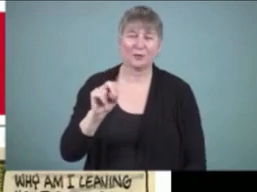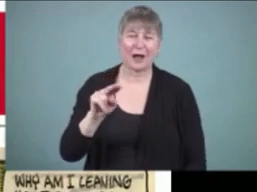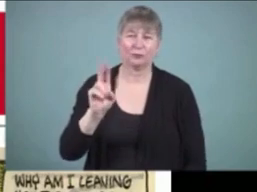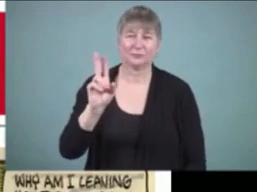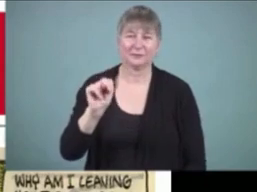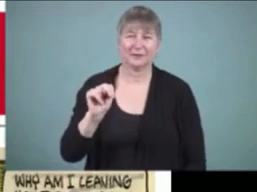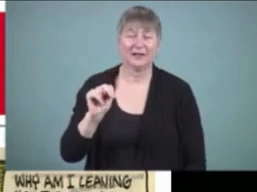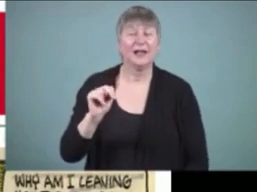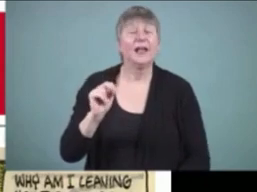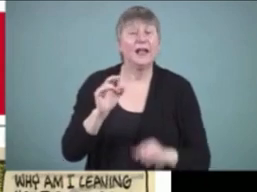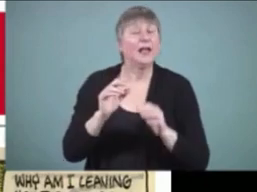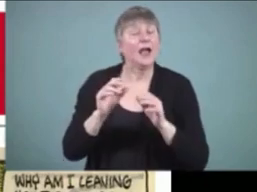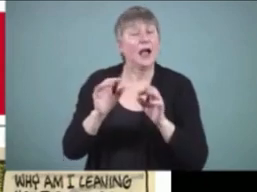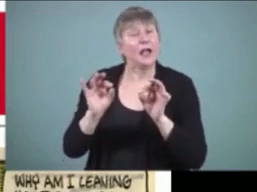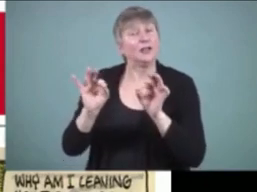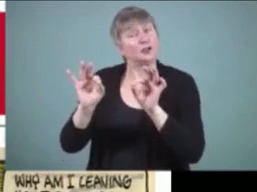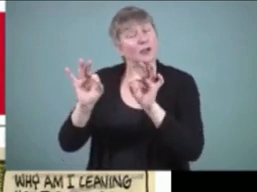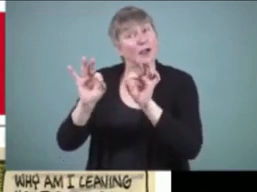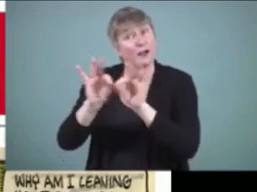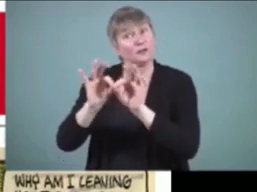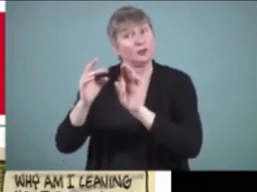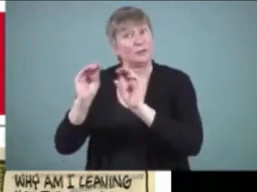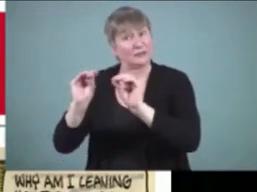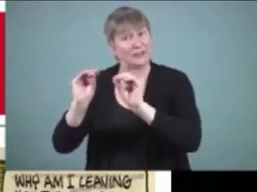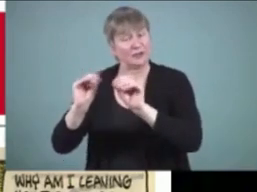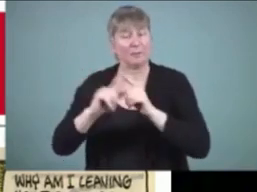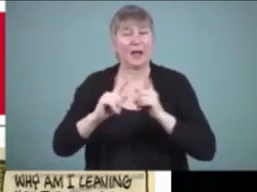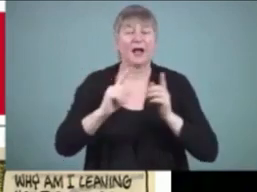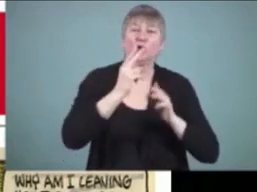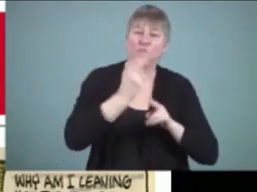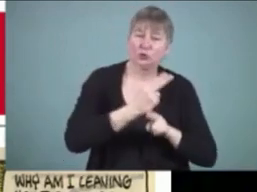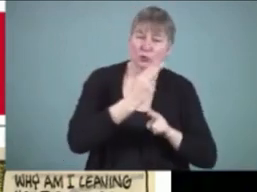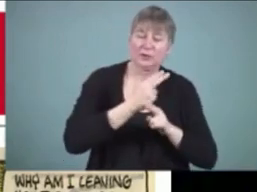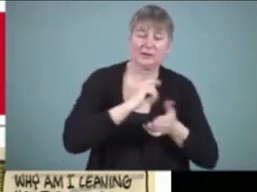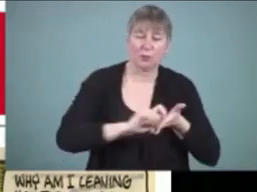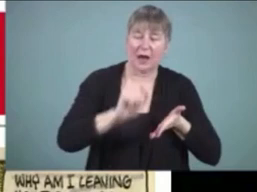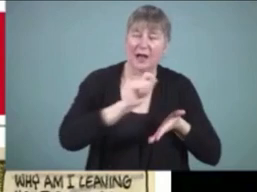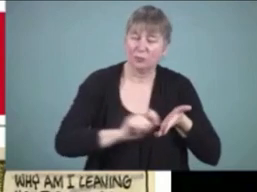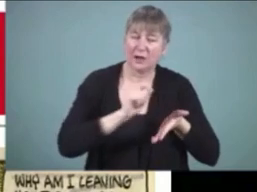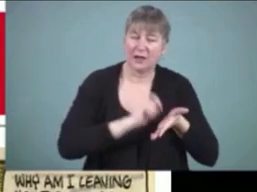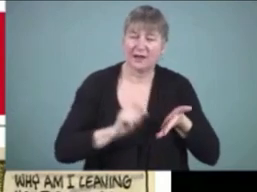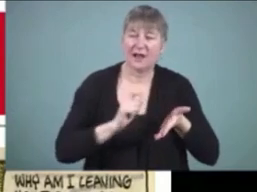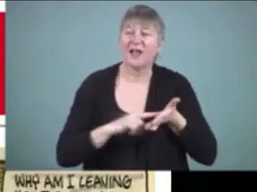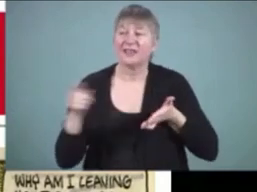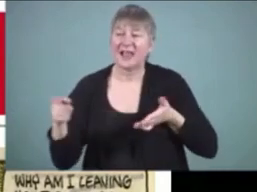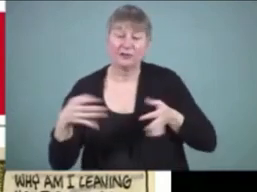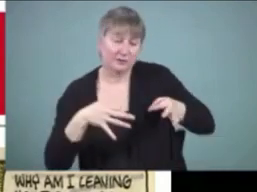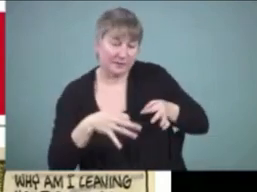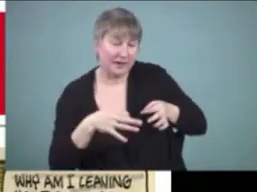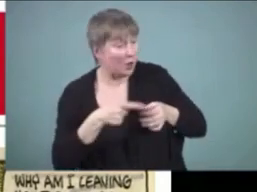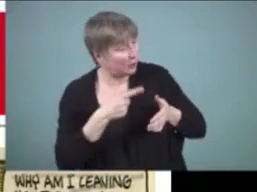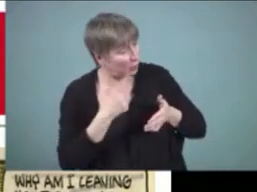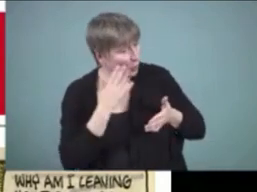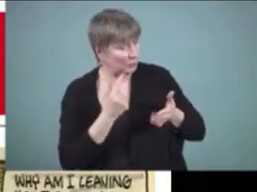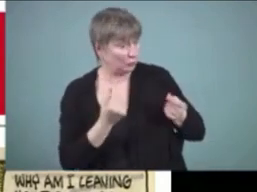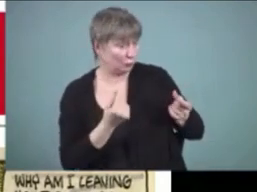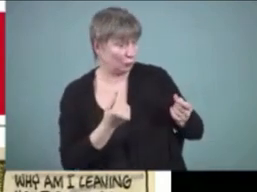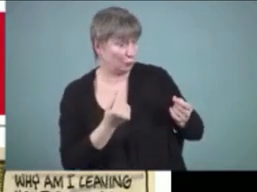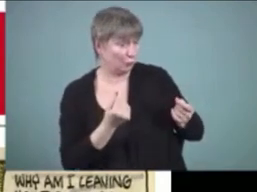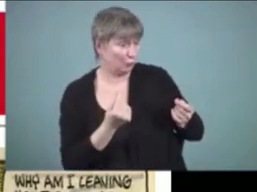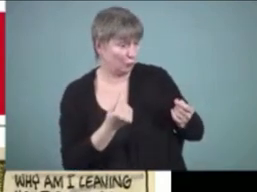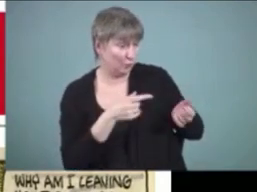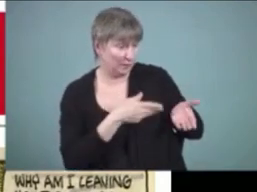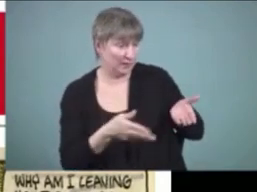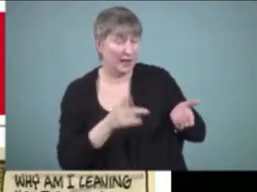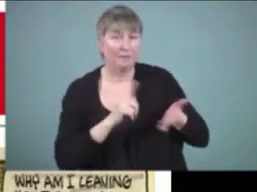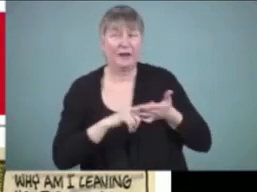this but it's almost after the students are using them that you can explain what they're doing rather than imagining by giving them the chart they're